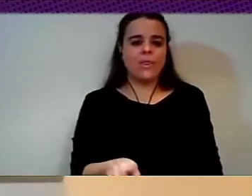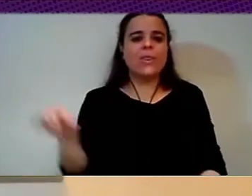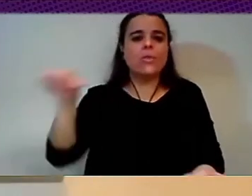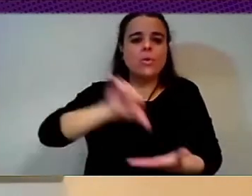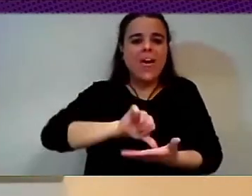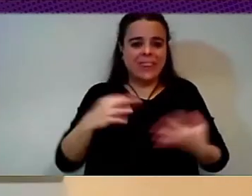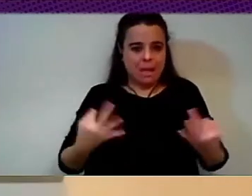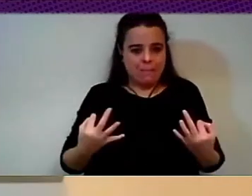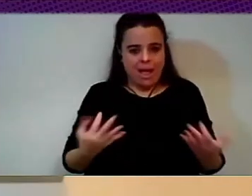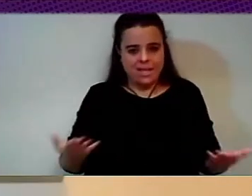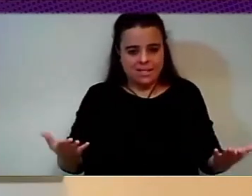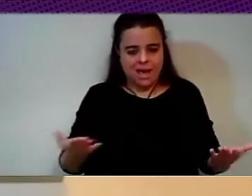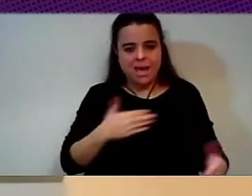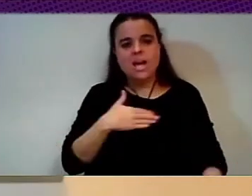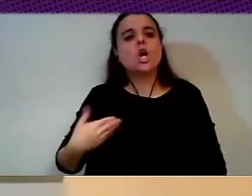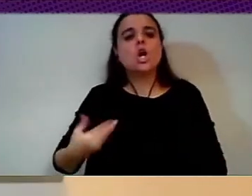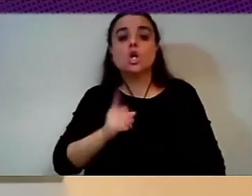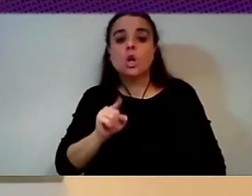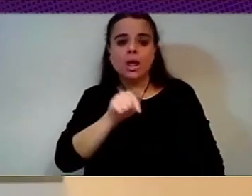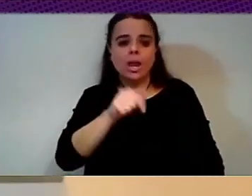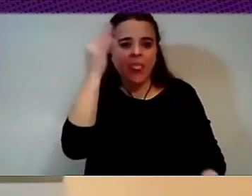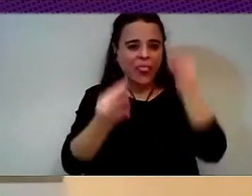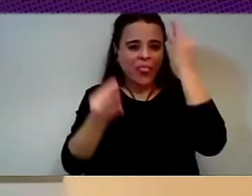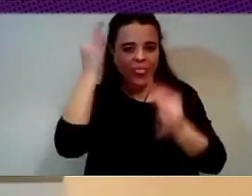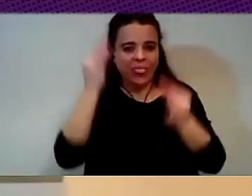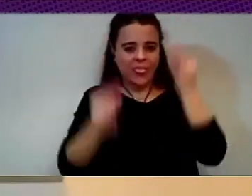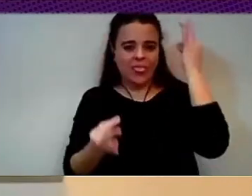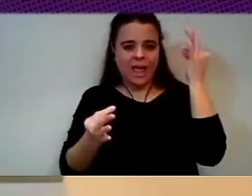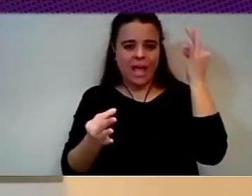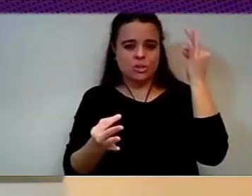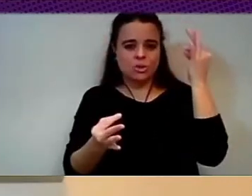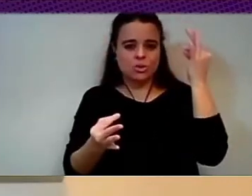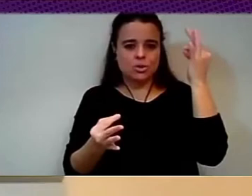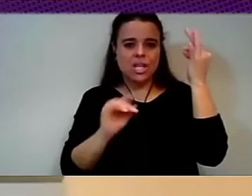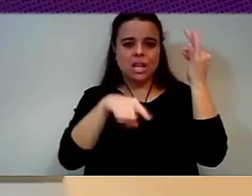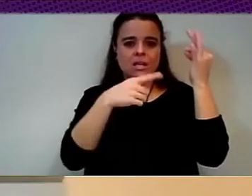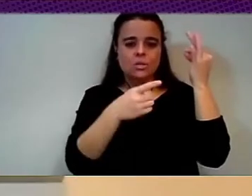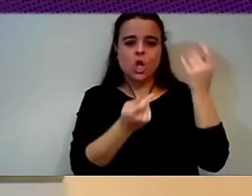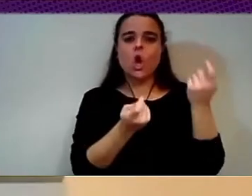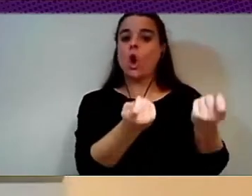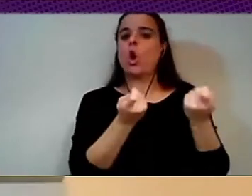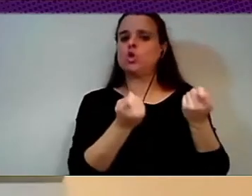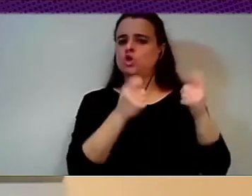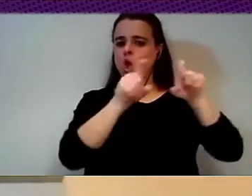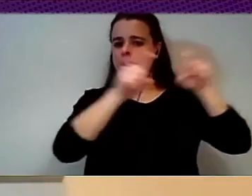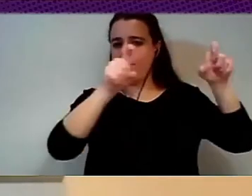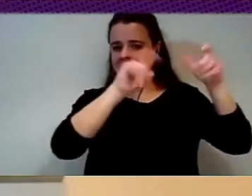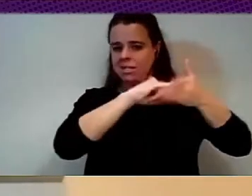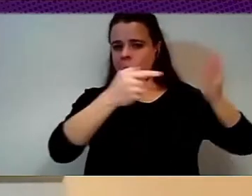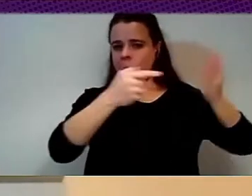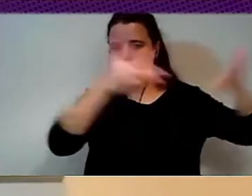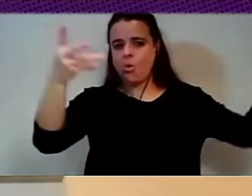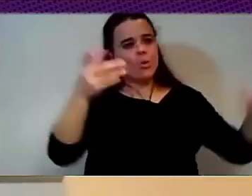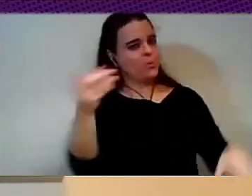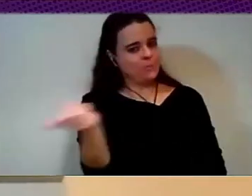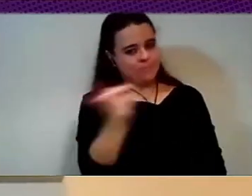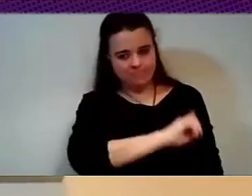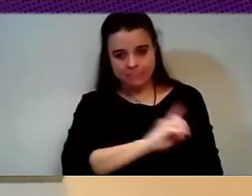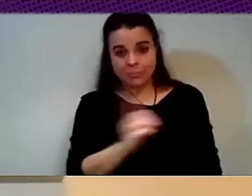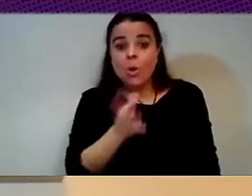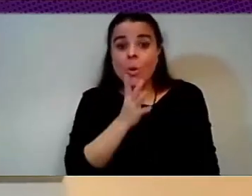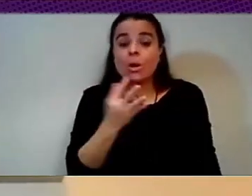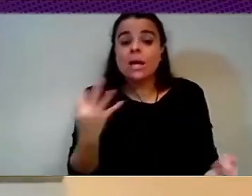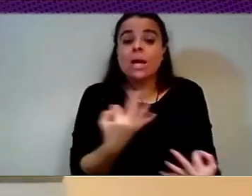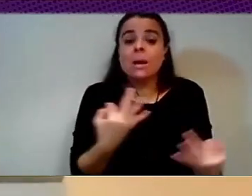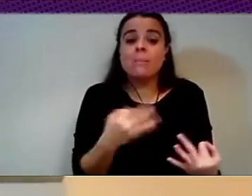twice. Because as citizens, we pay for the services, for the public services. But in this